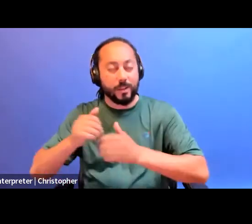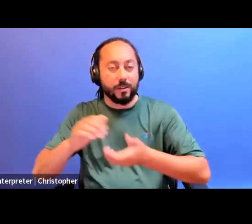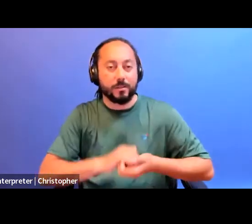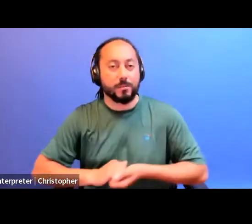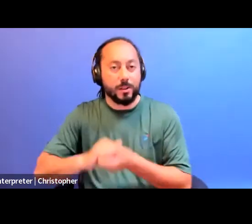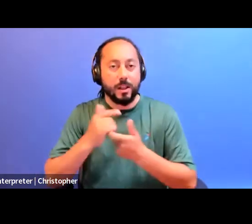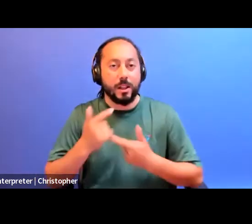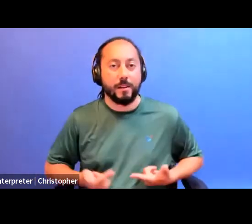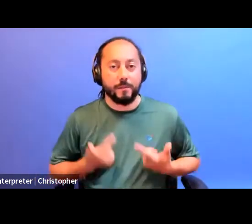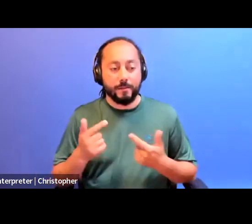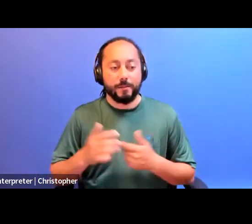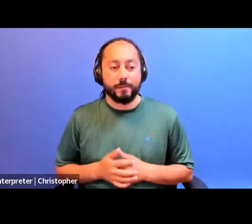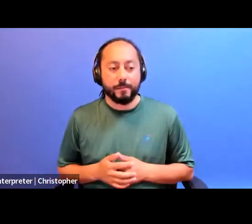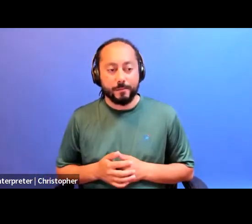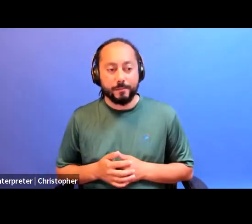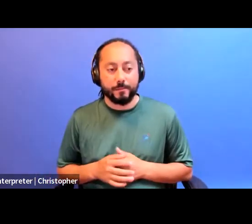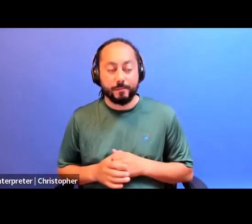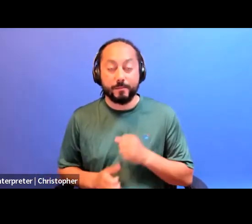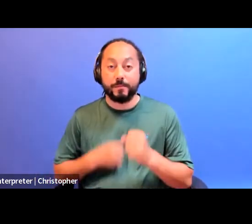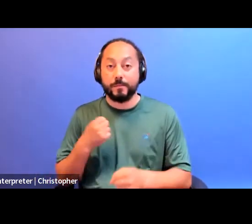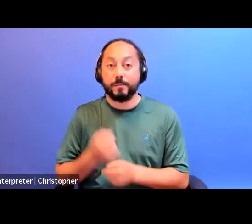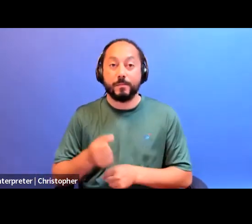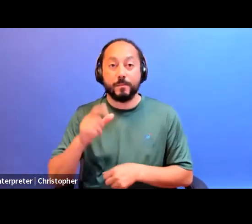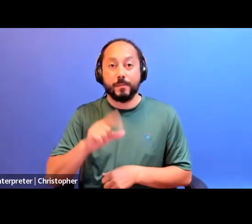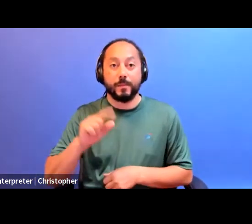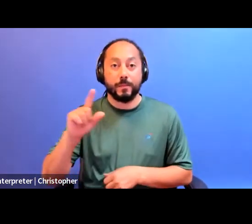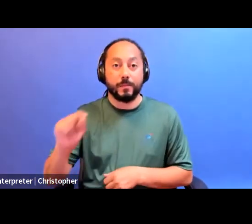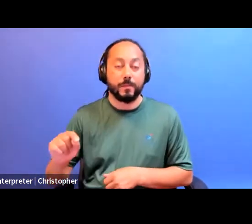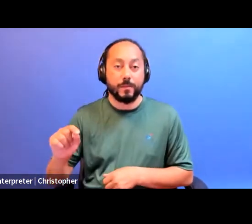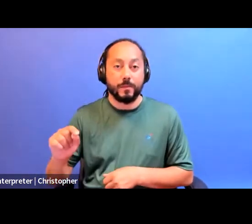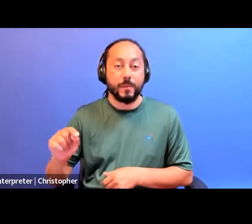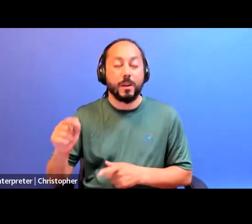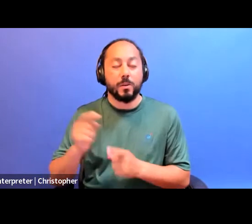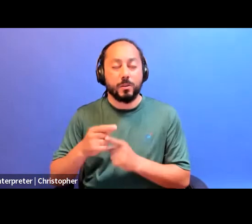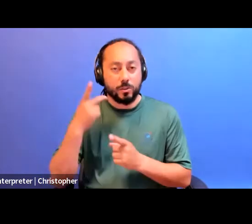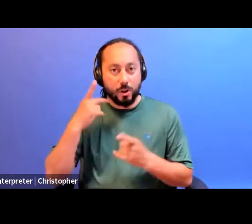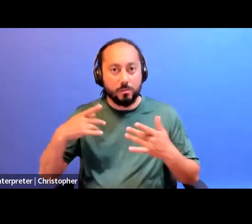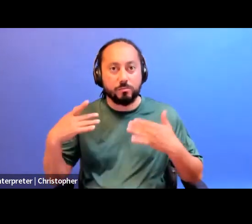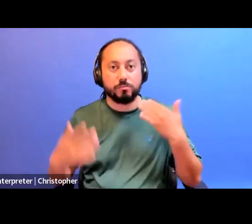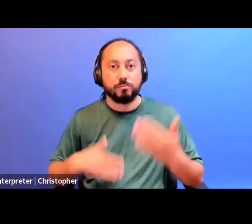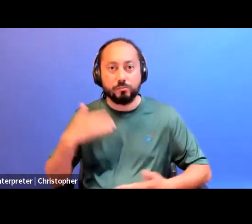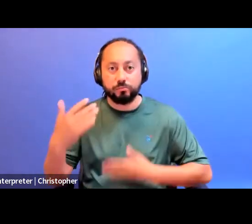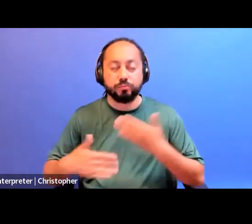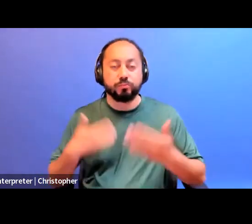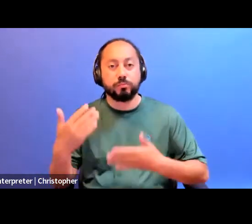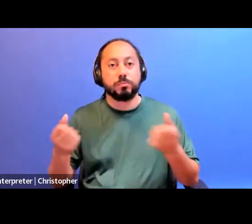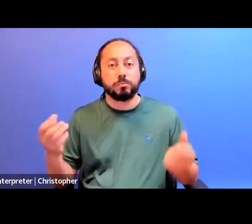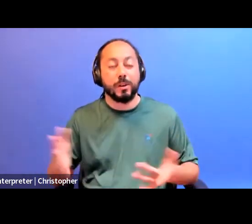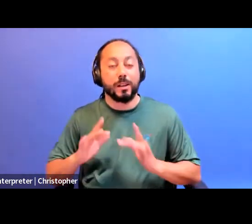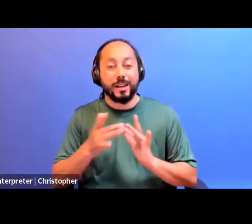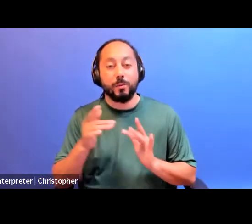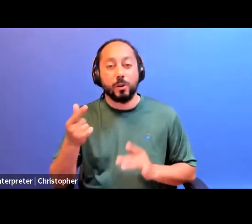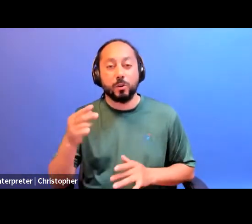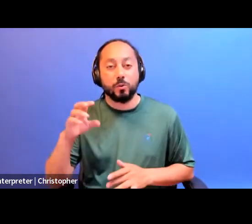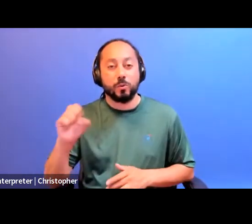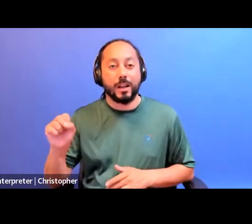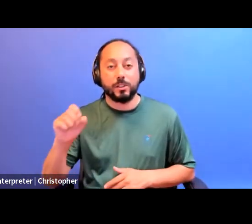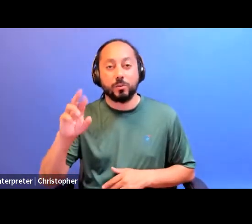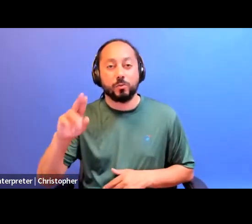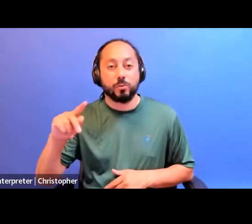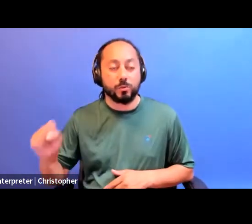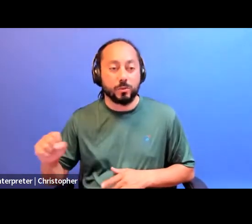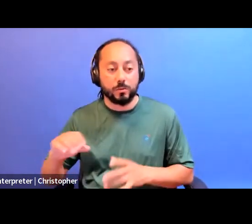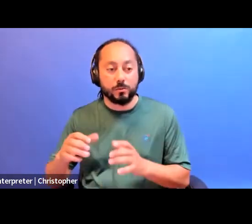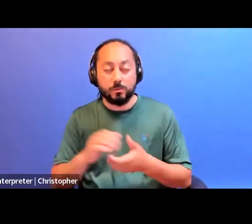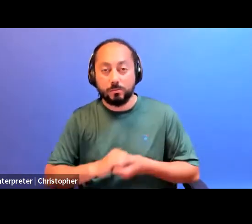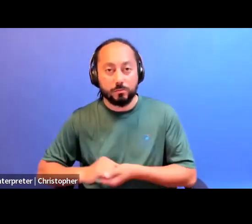2020, we witnessed the growing traction of grassroots networks, coalitions, and dual power capacity, solidarity